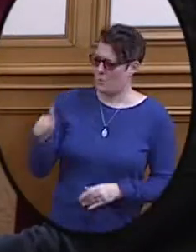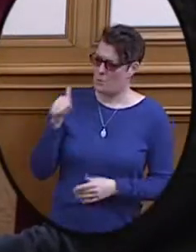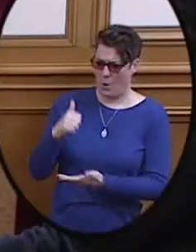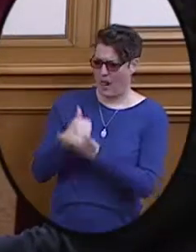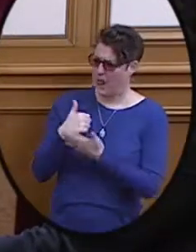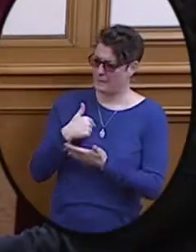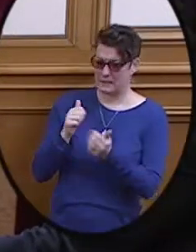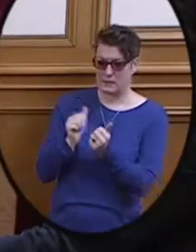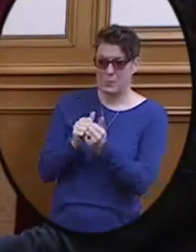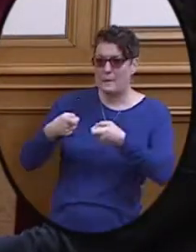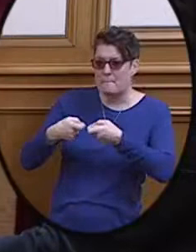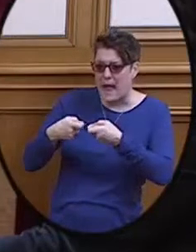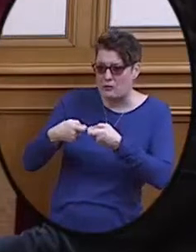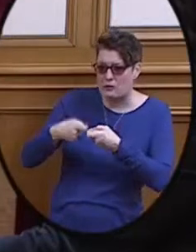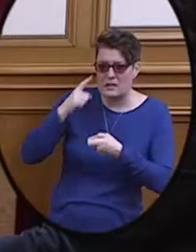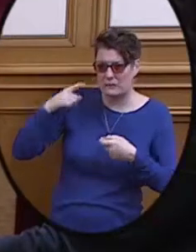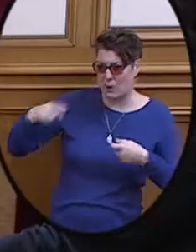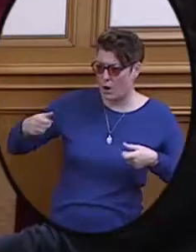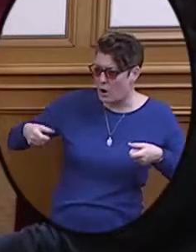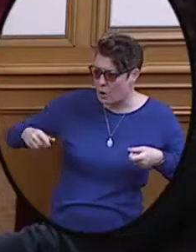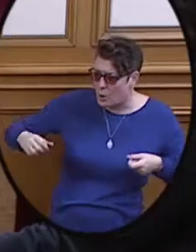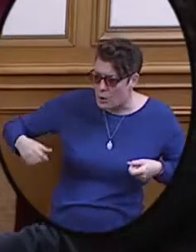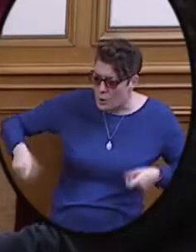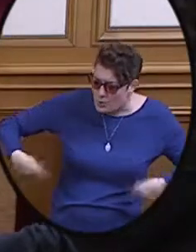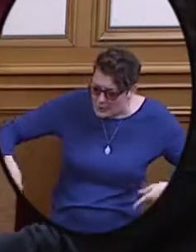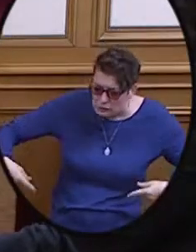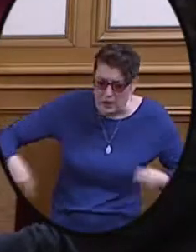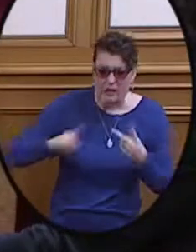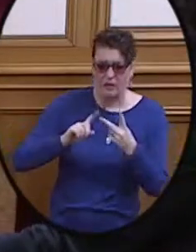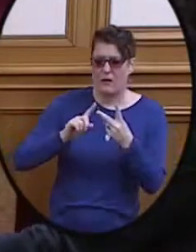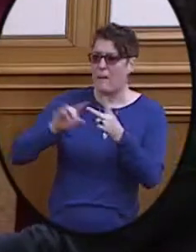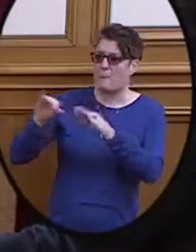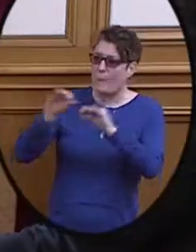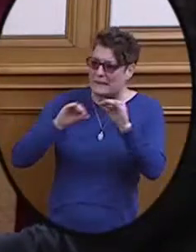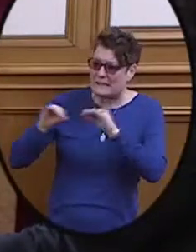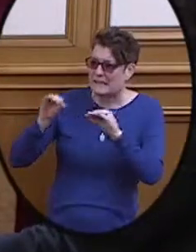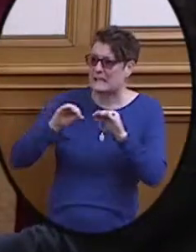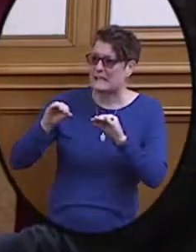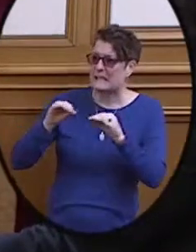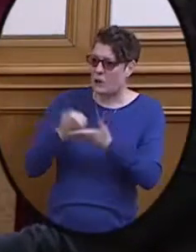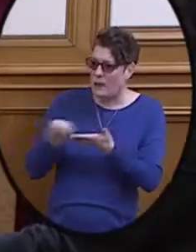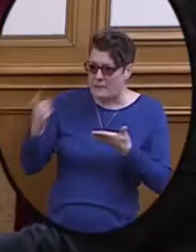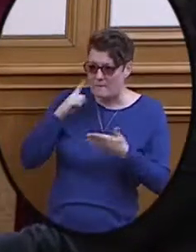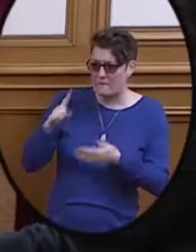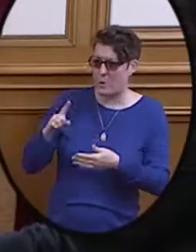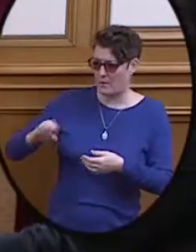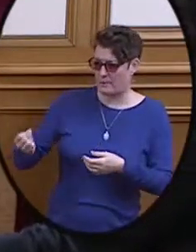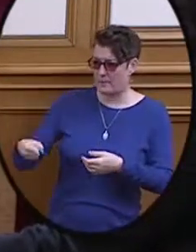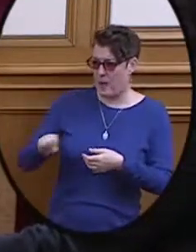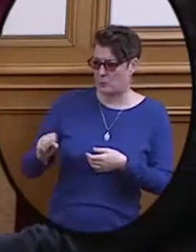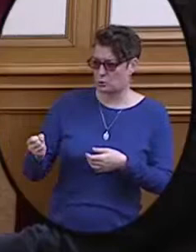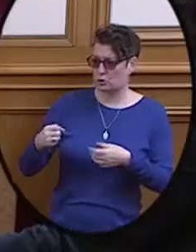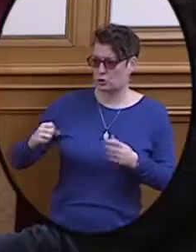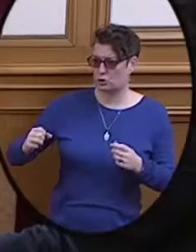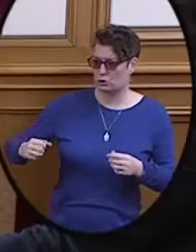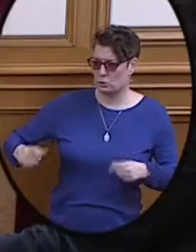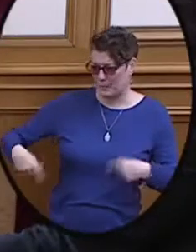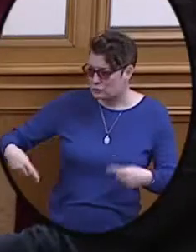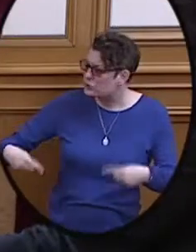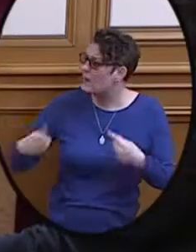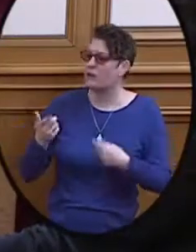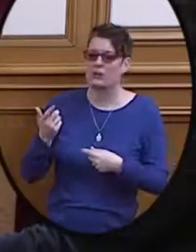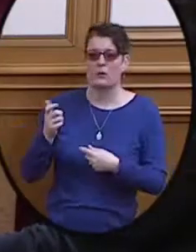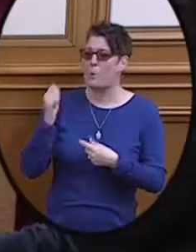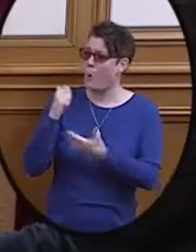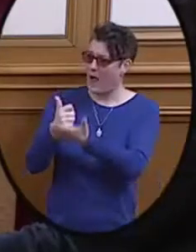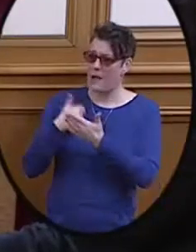batteries for my wheelchair or any sort of mobility equipment that I needed for my power wheelchair. They wouldn't help me, I was not able